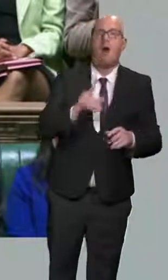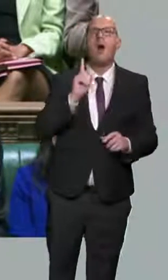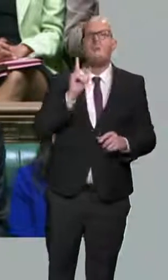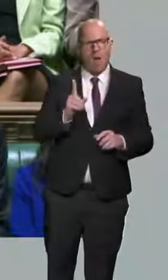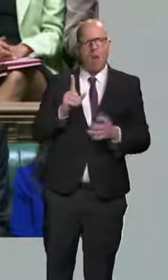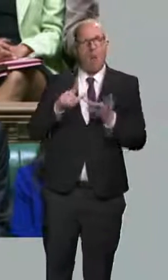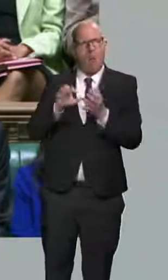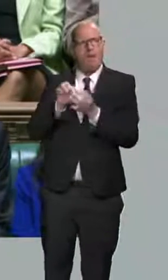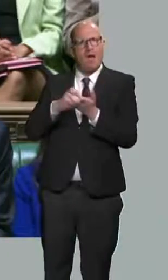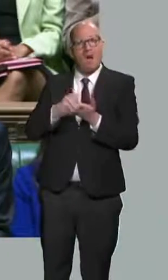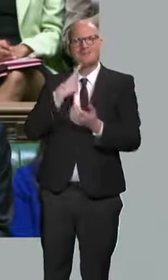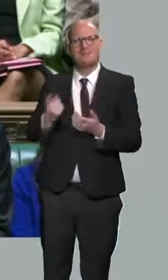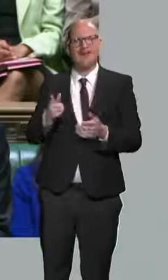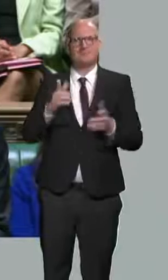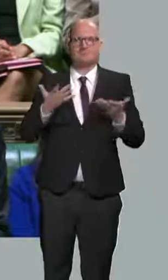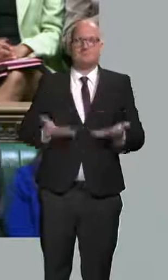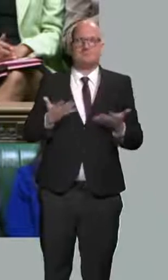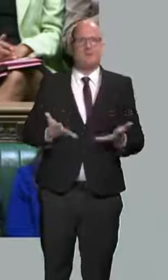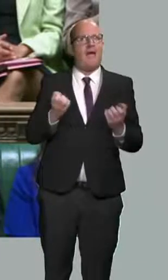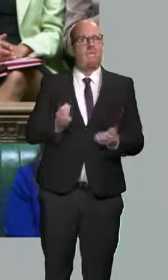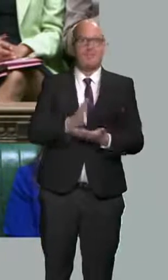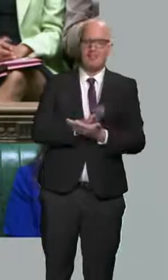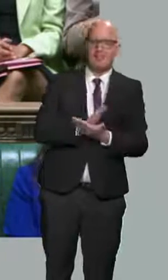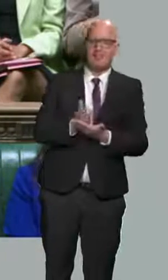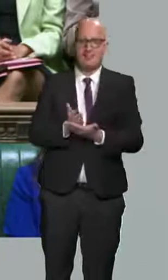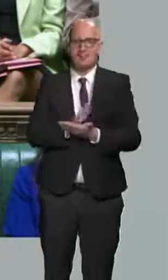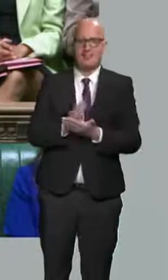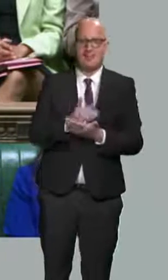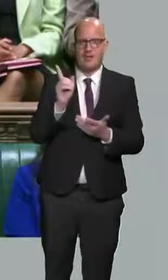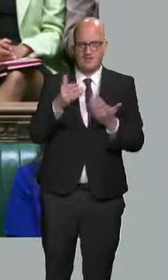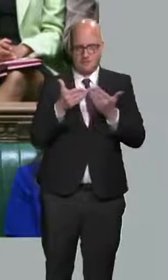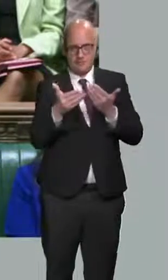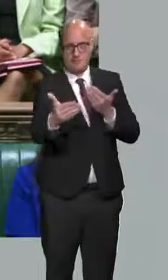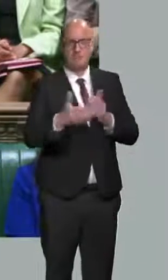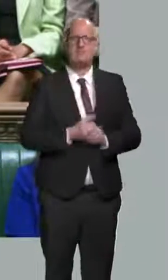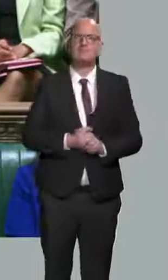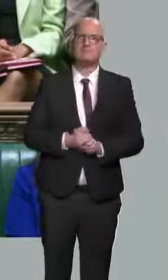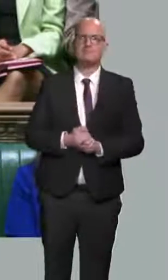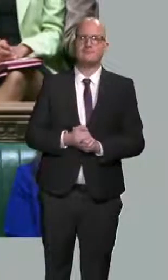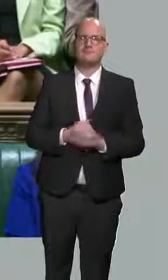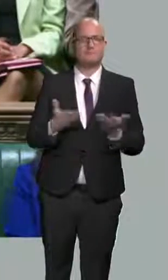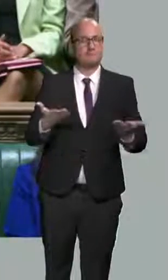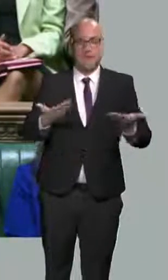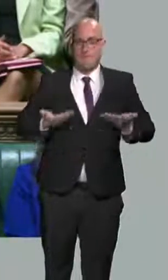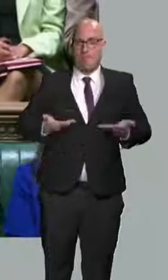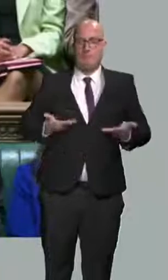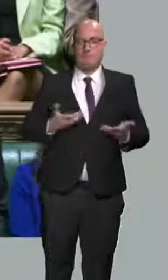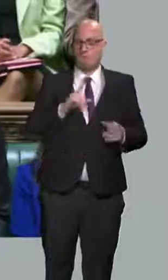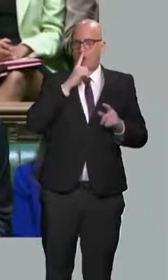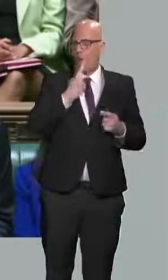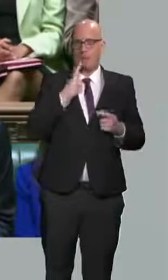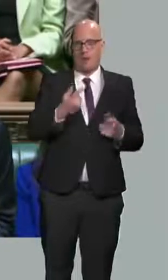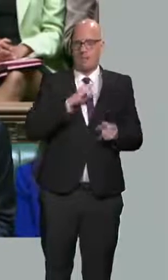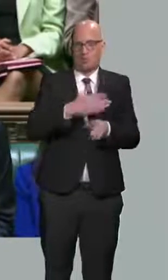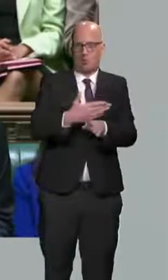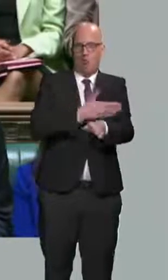unusually high uncertainty around the outlook. It is too early to know the full impact of